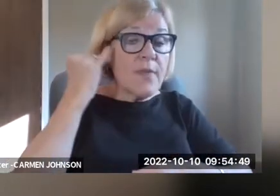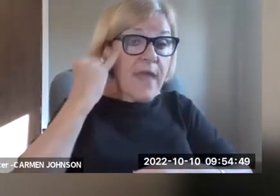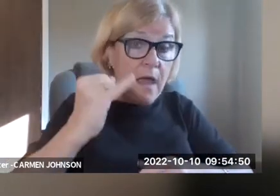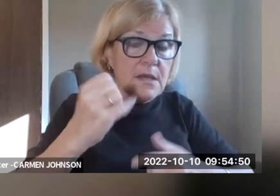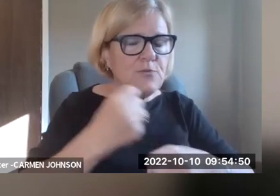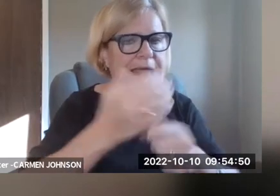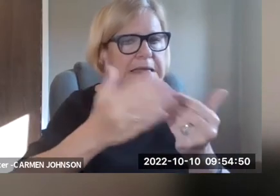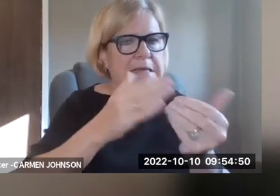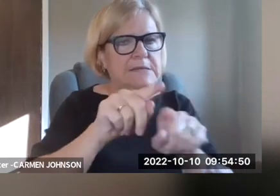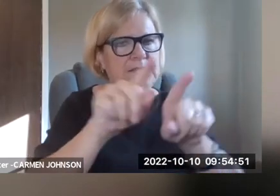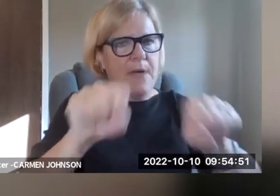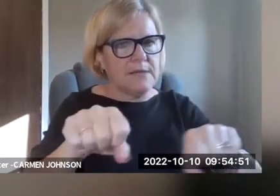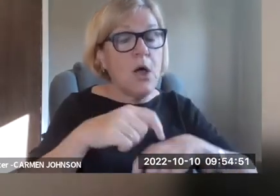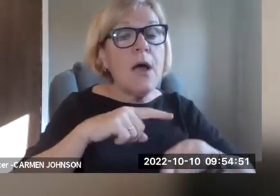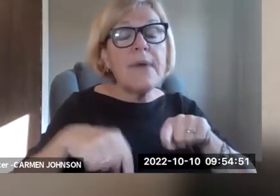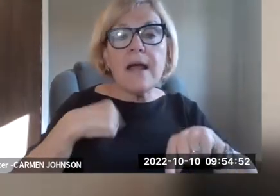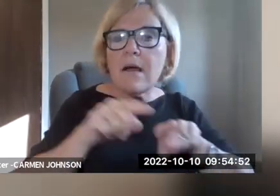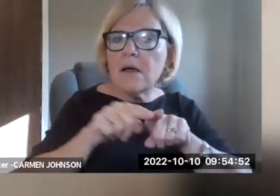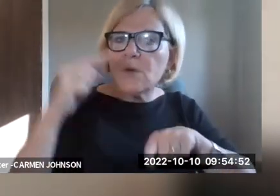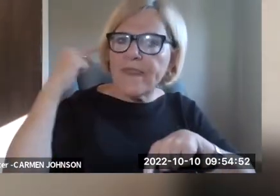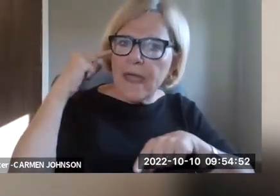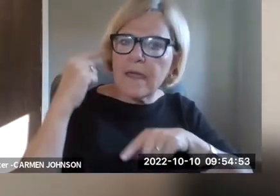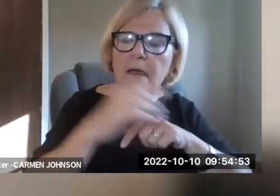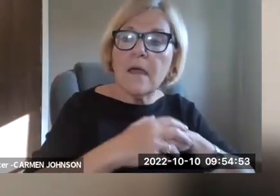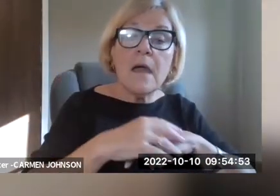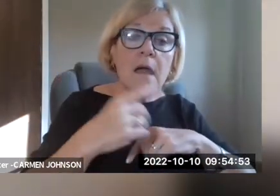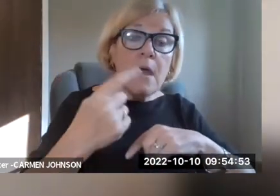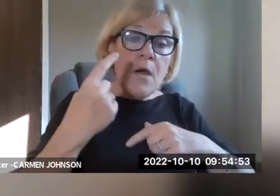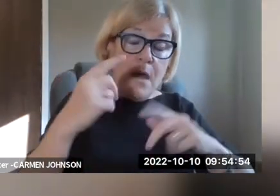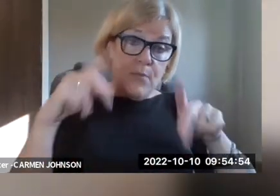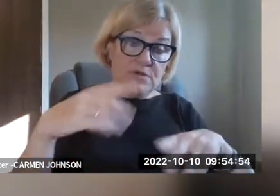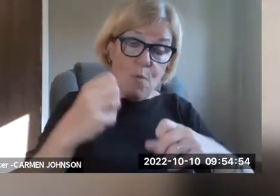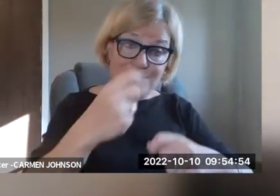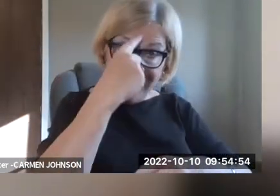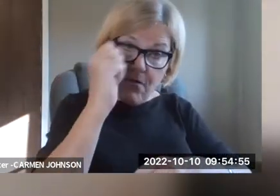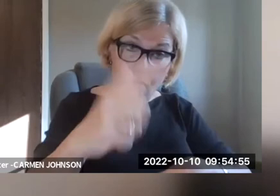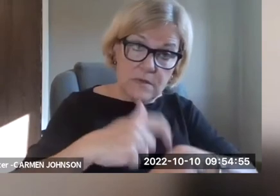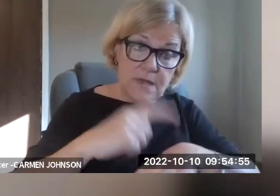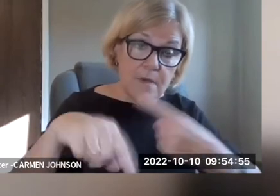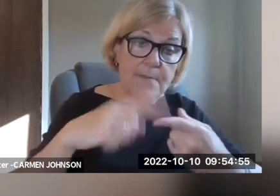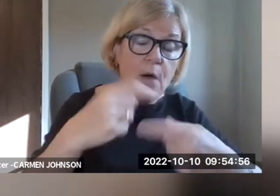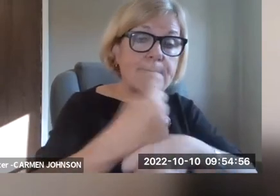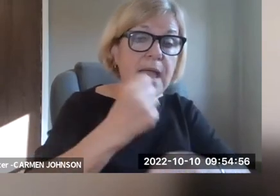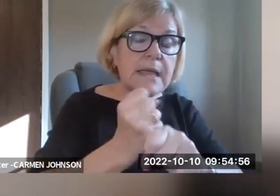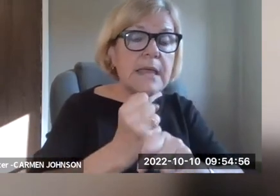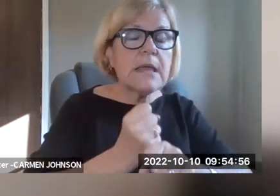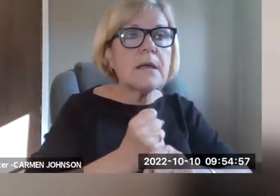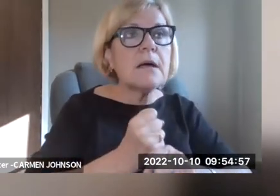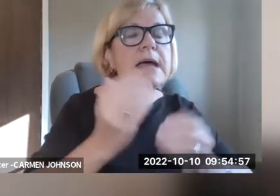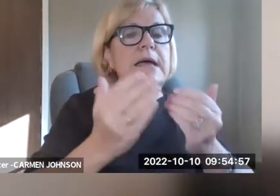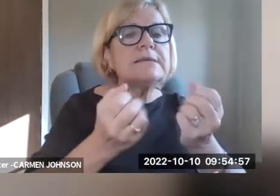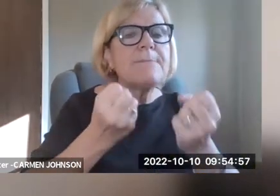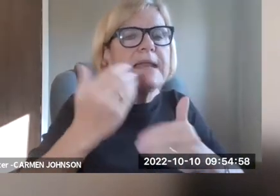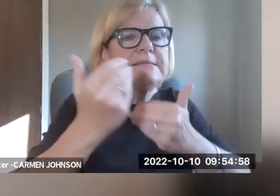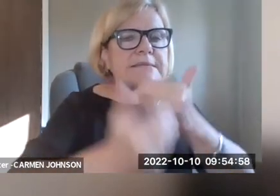both people who live behind bars and people who work behind bars. So, so the idea was to make it as easy as possible. I also think